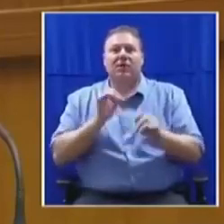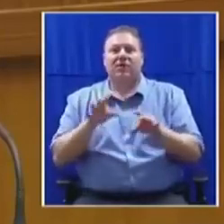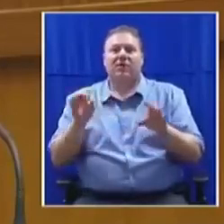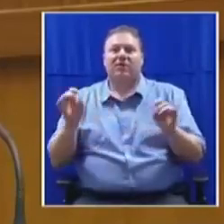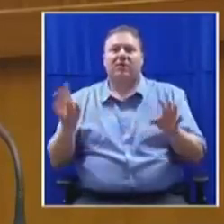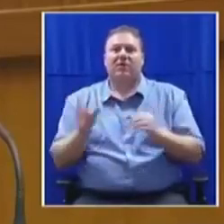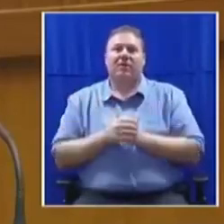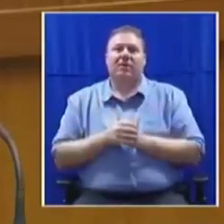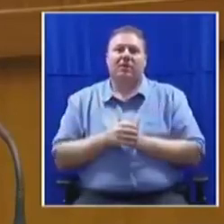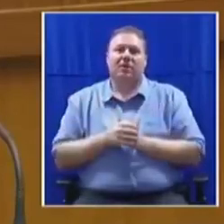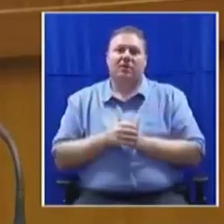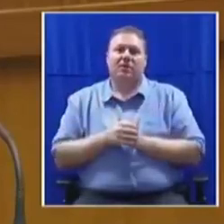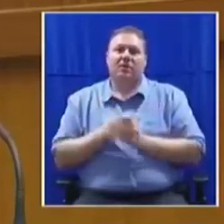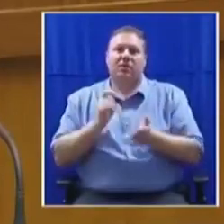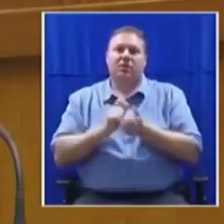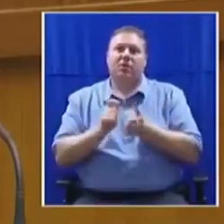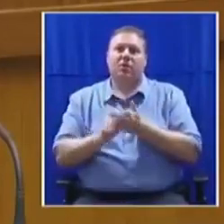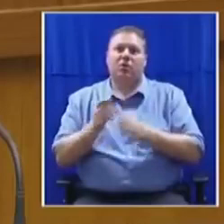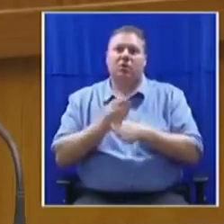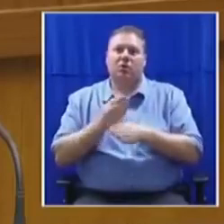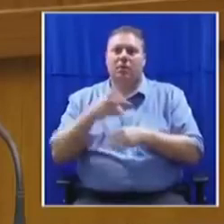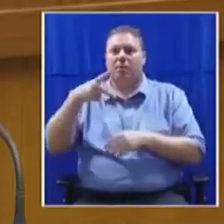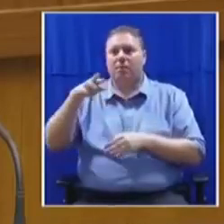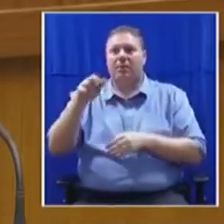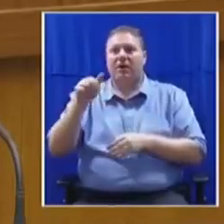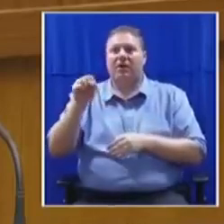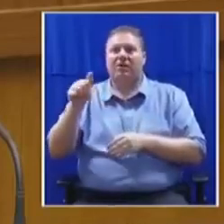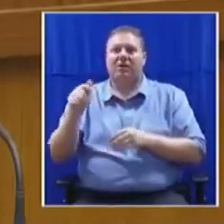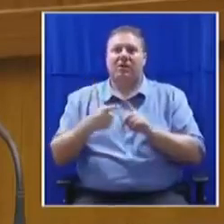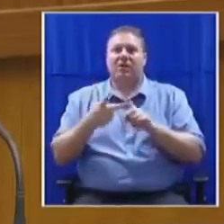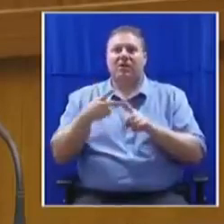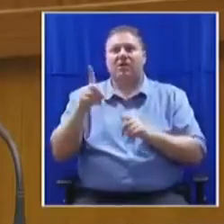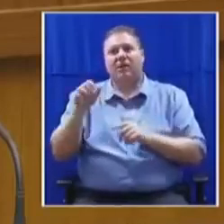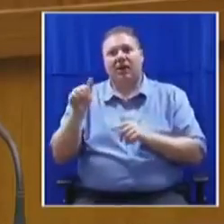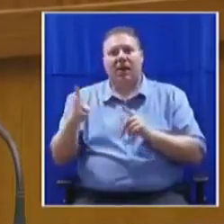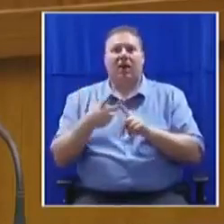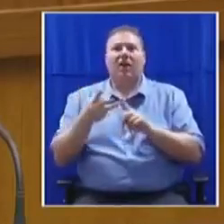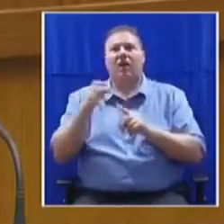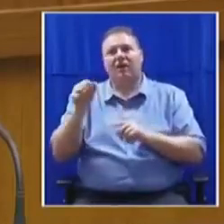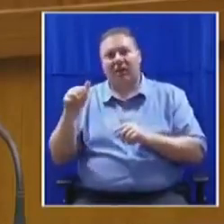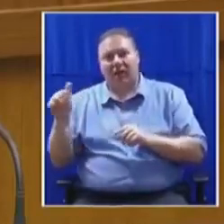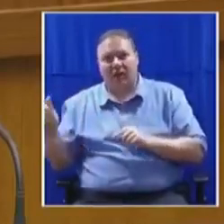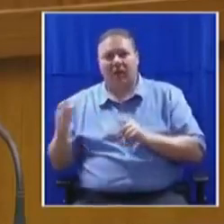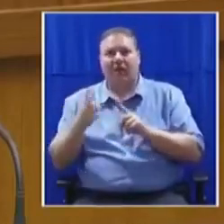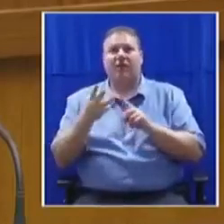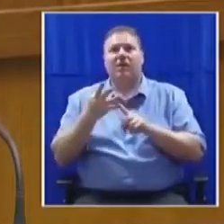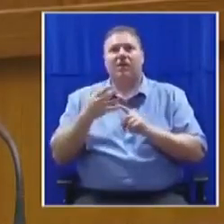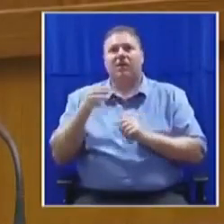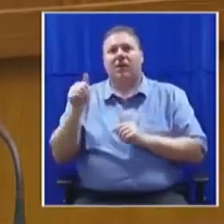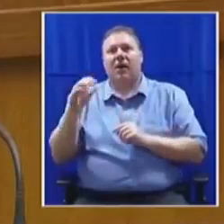worked as contract workers at Prasa, Transnet, Escom, DINEL, SAA and AXA.